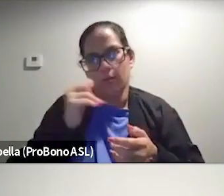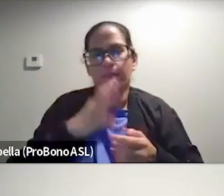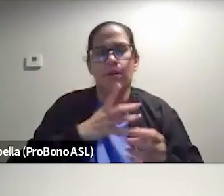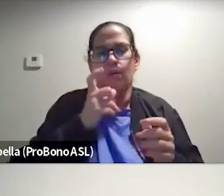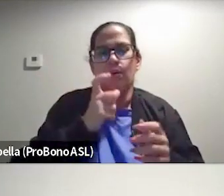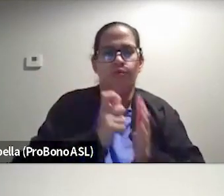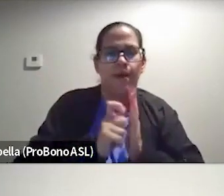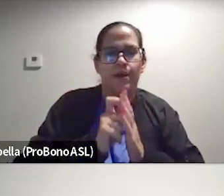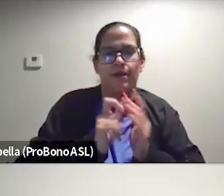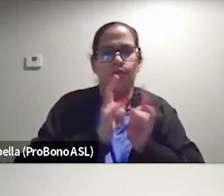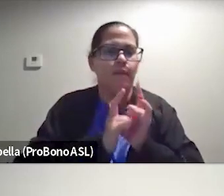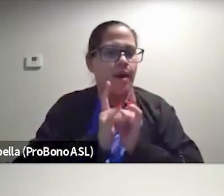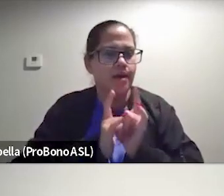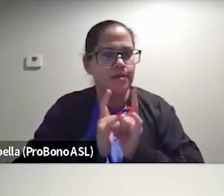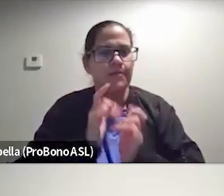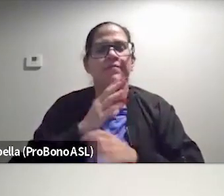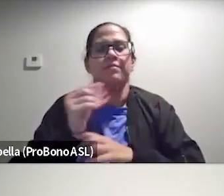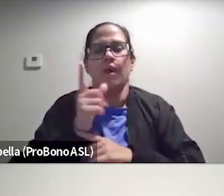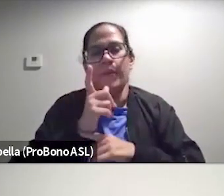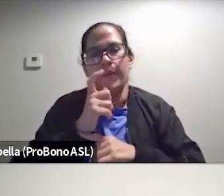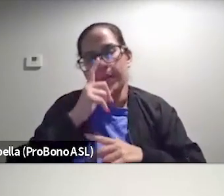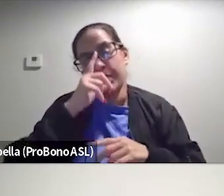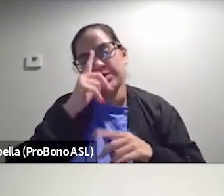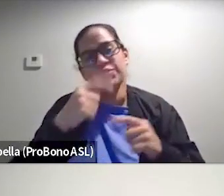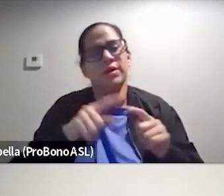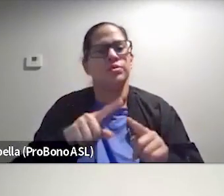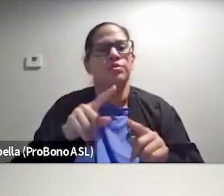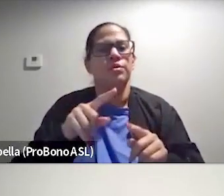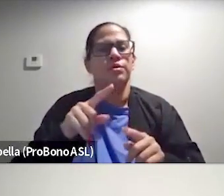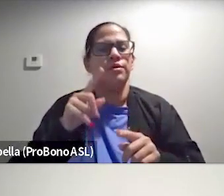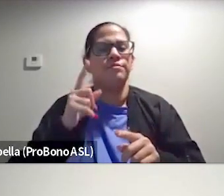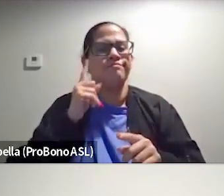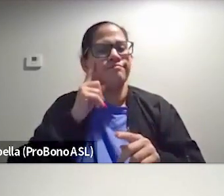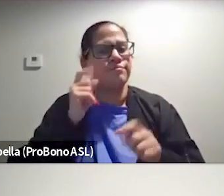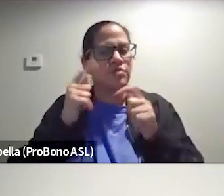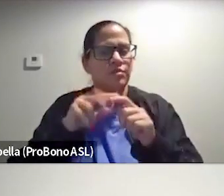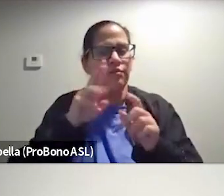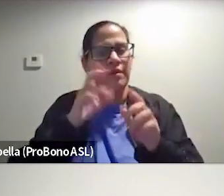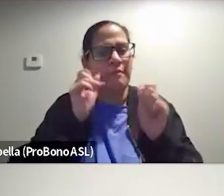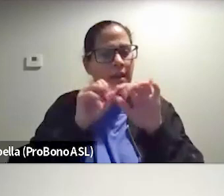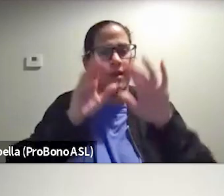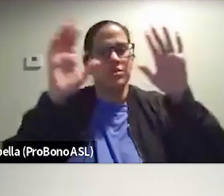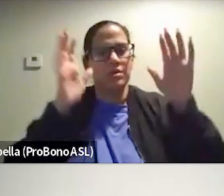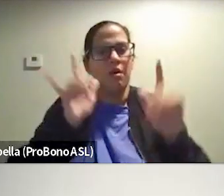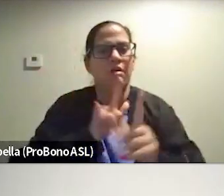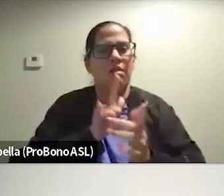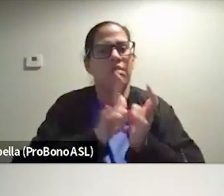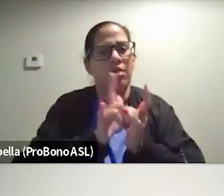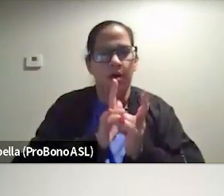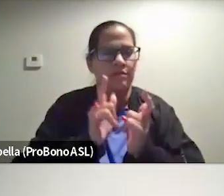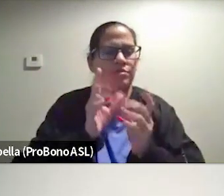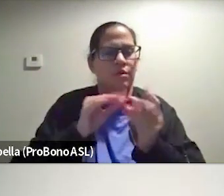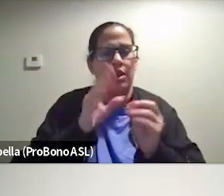romance and who are trying to reimagine what love stories look like for fat black